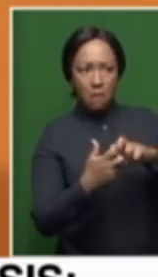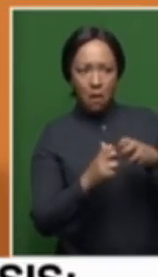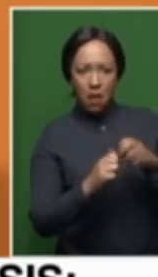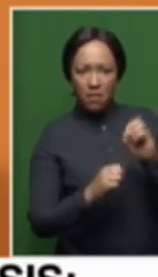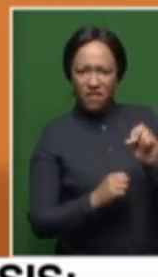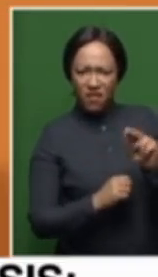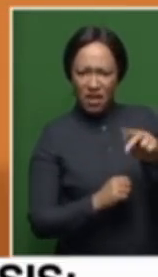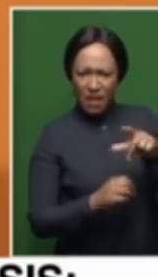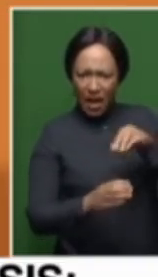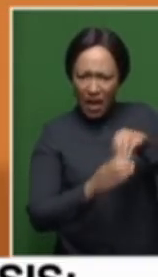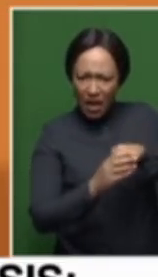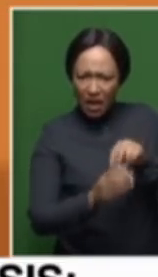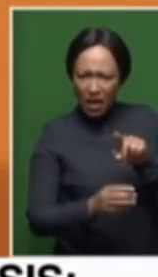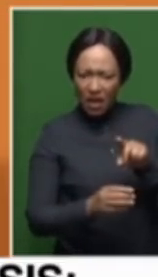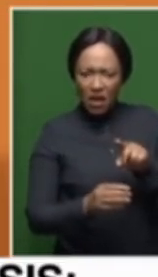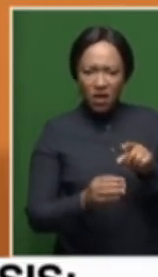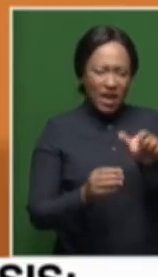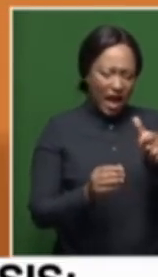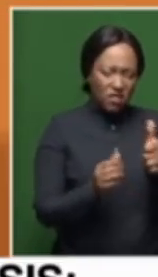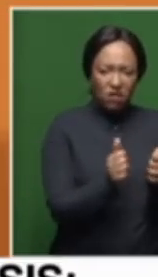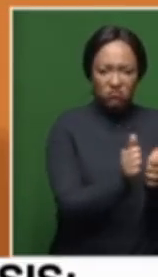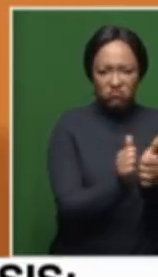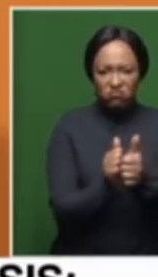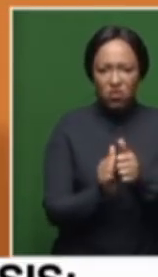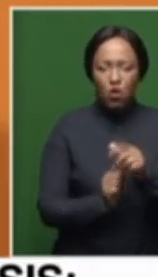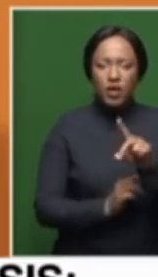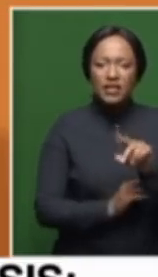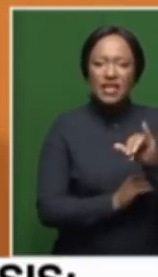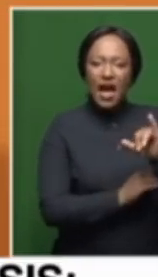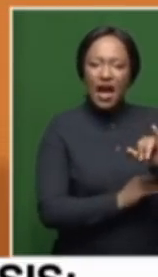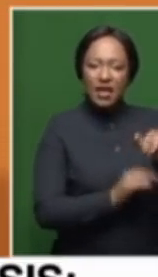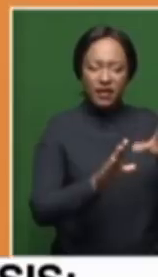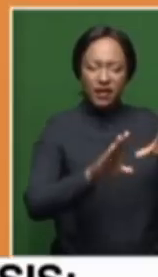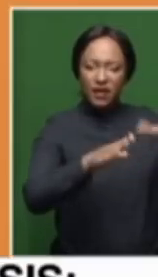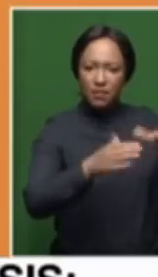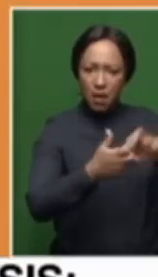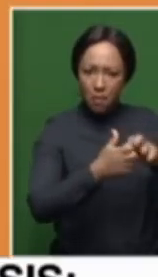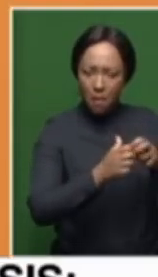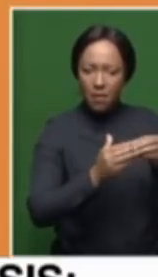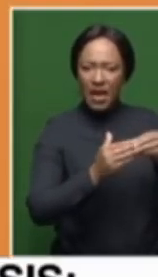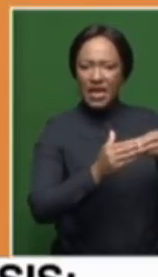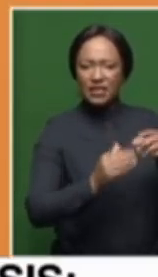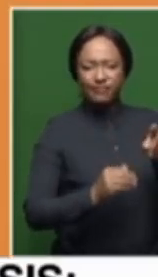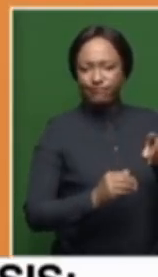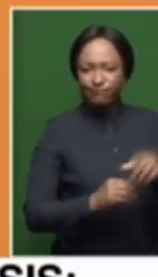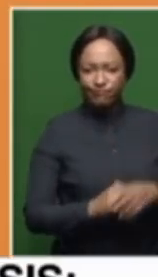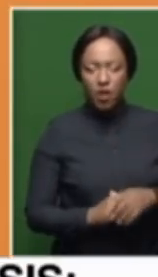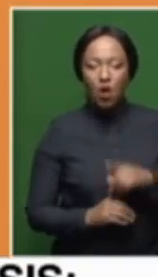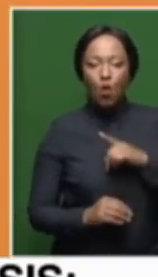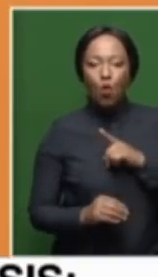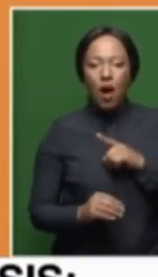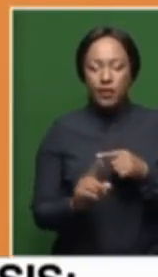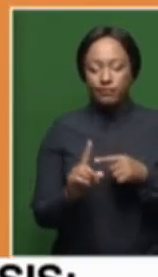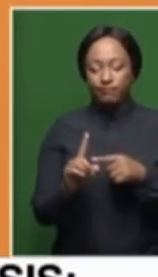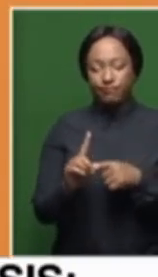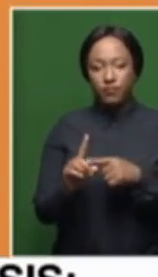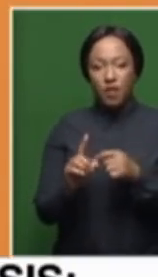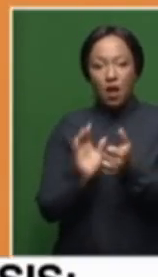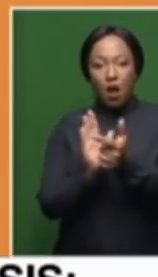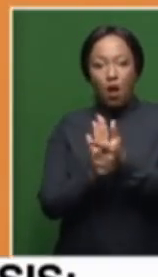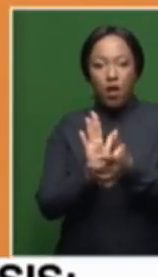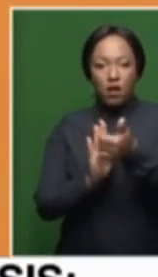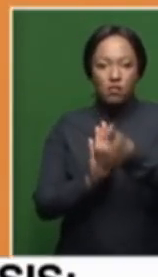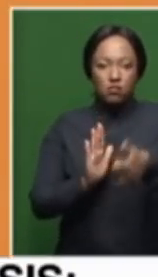Prosecuting Authority and its entities, including the Investigative Directorate Unit. This follows the resignation of Advocate